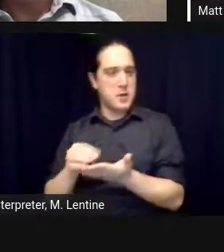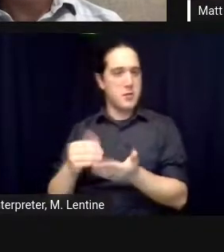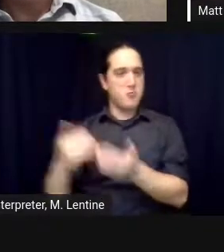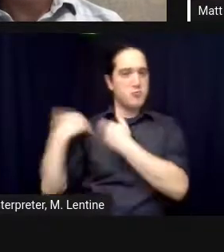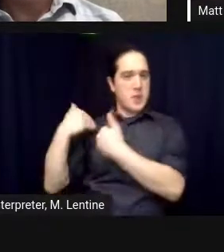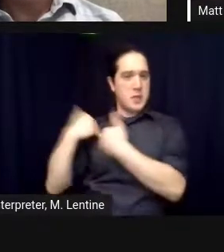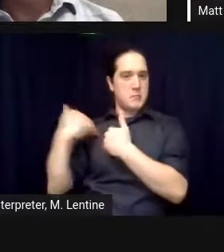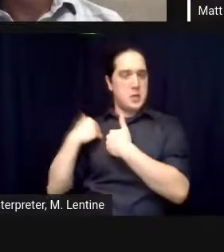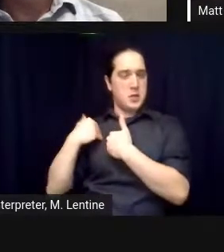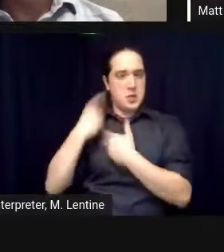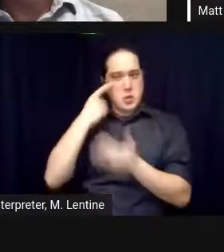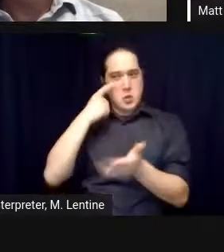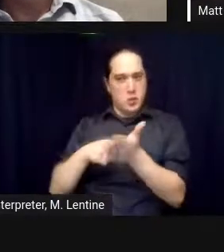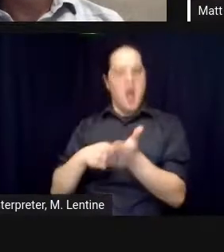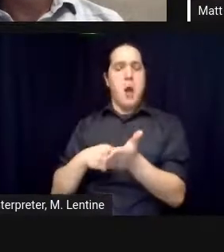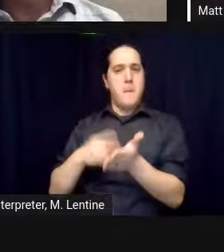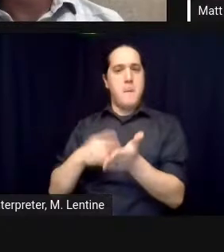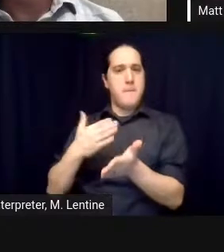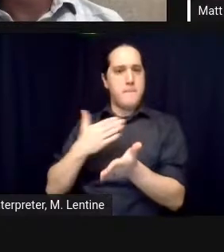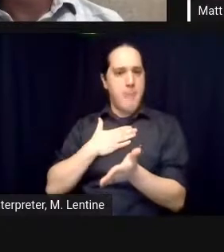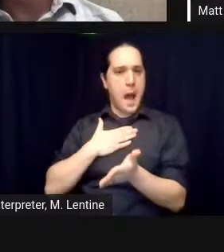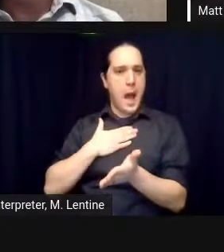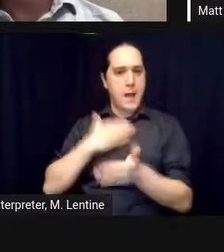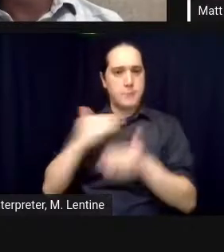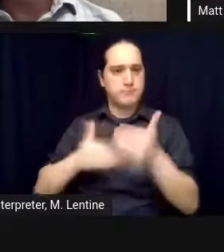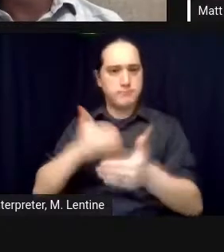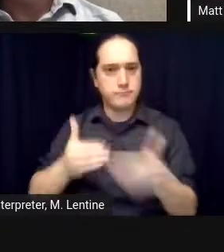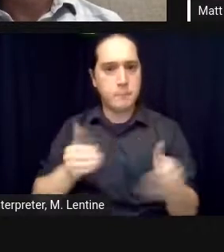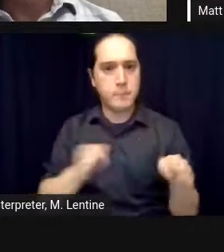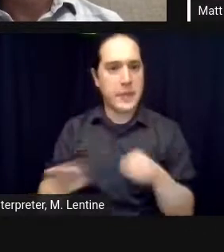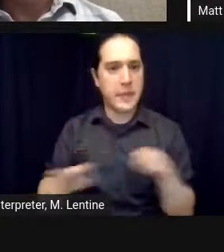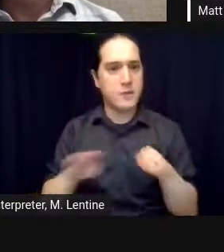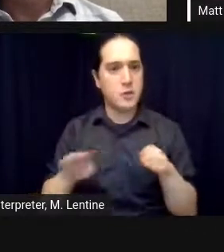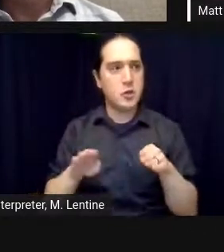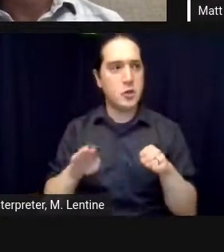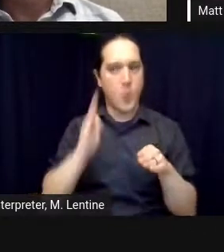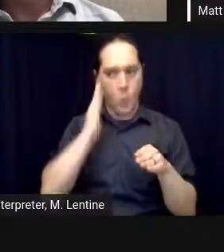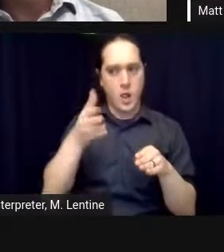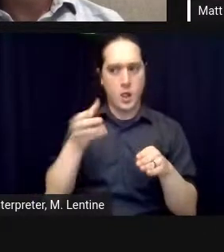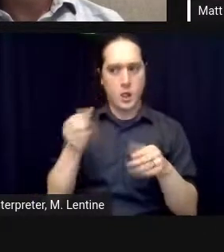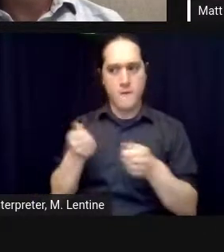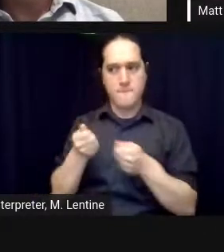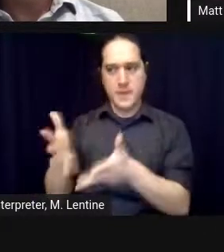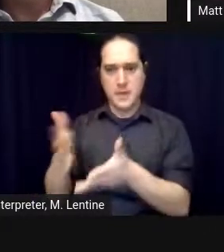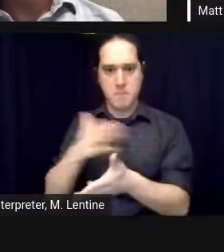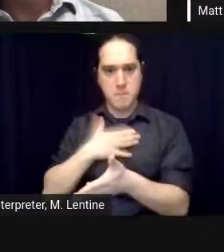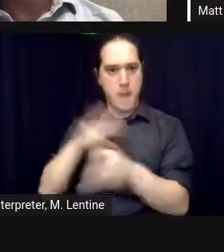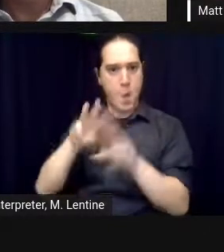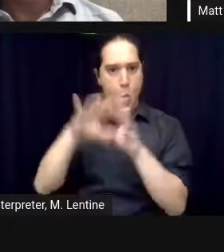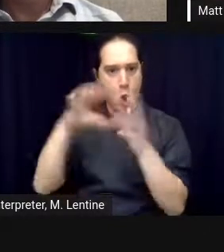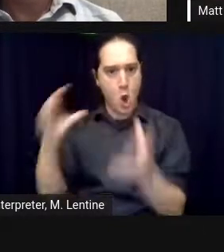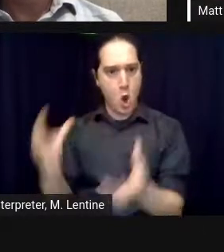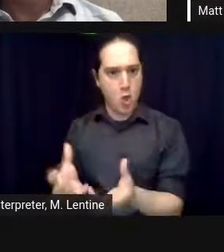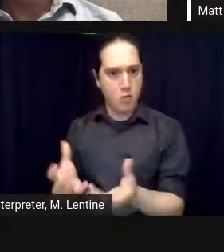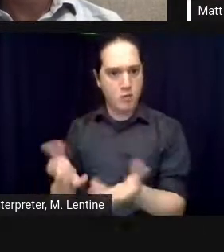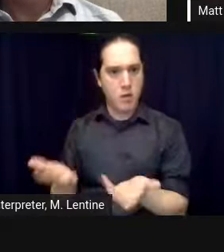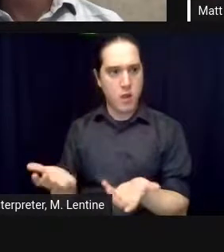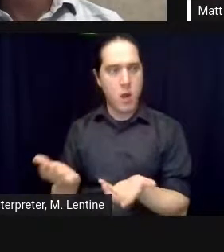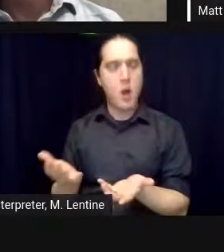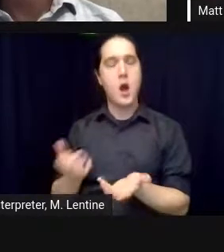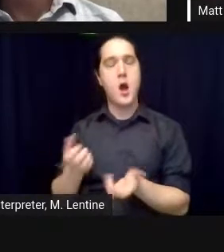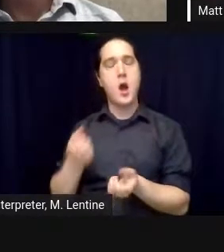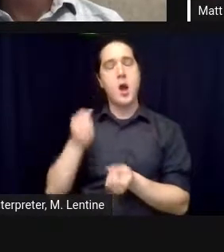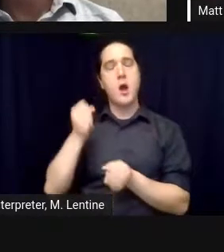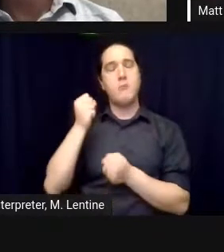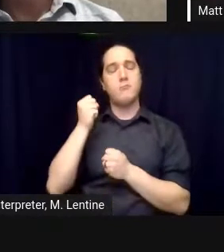uh saw what was in their air and water and what was in their food they would demand changes and they would